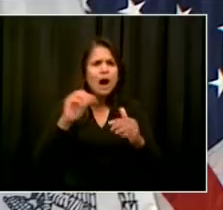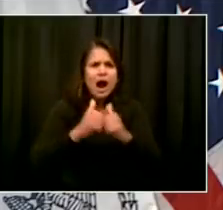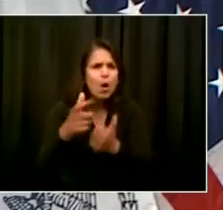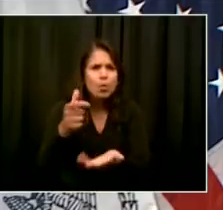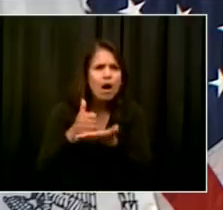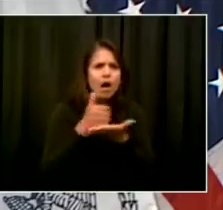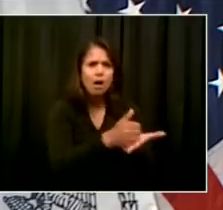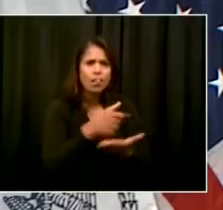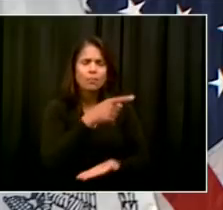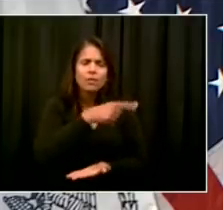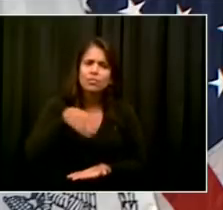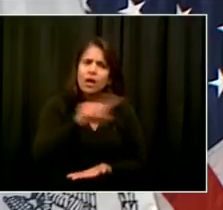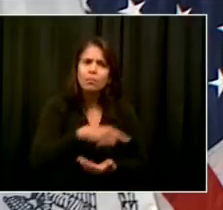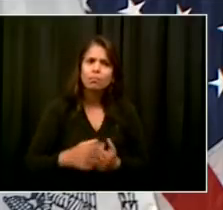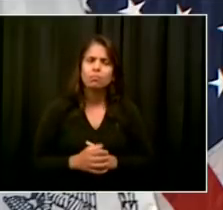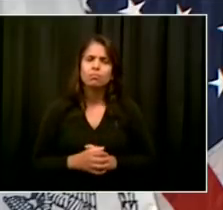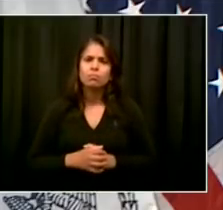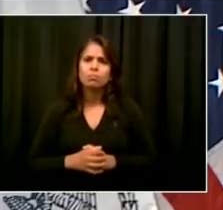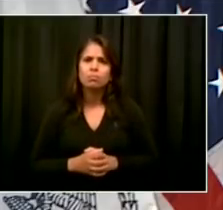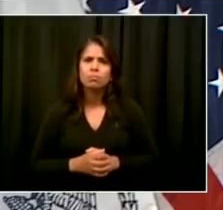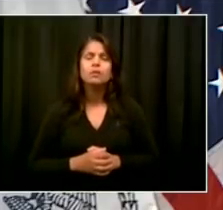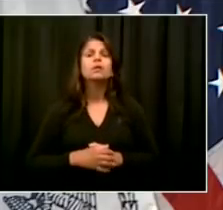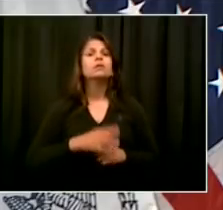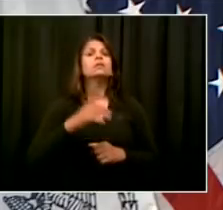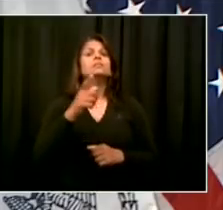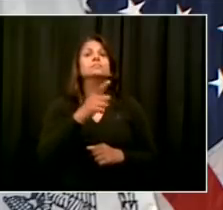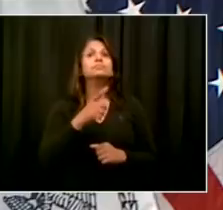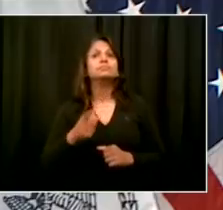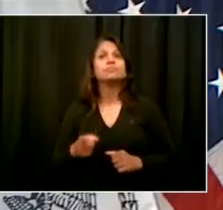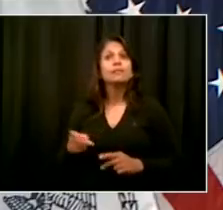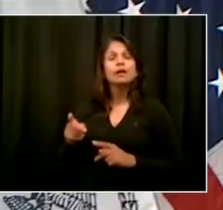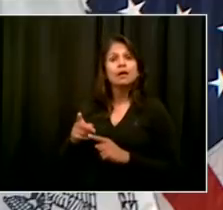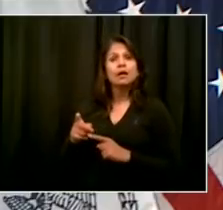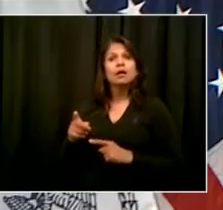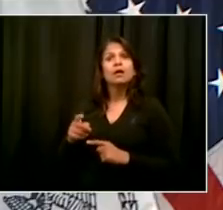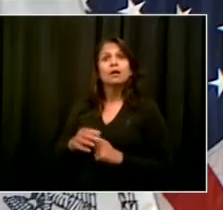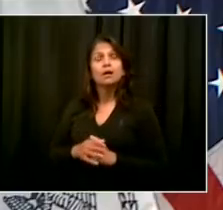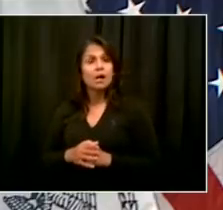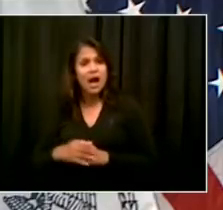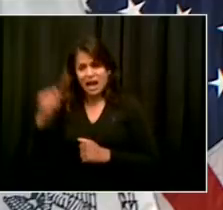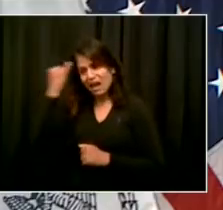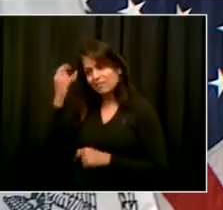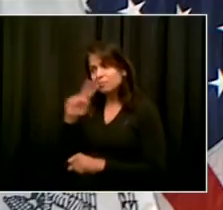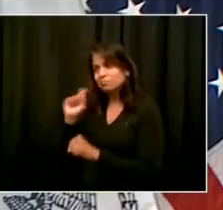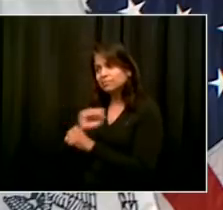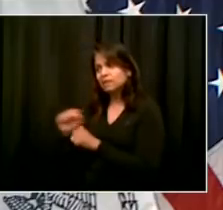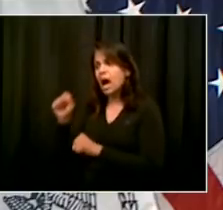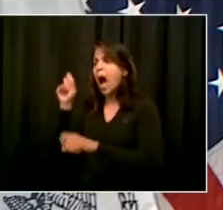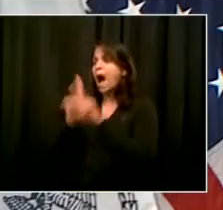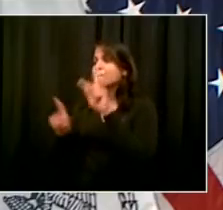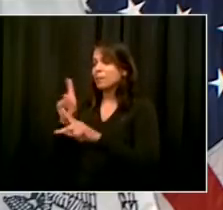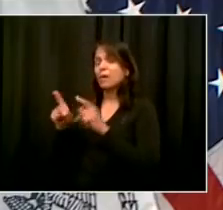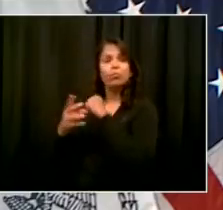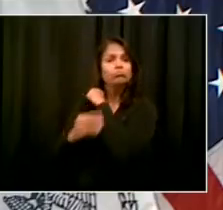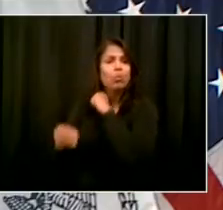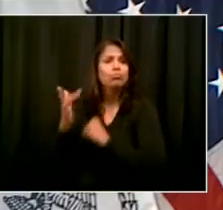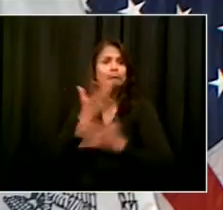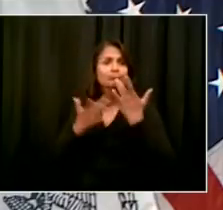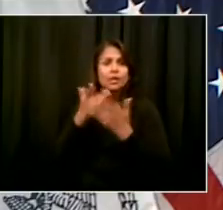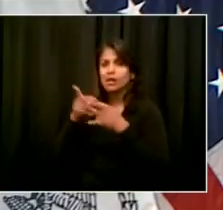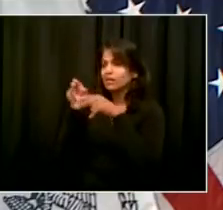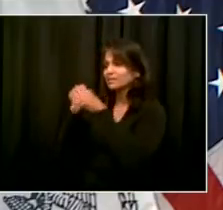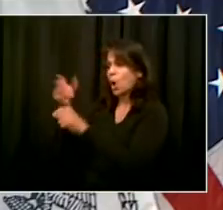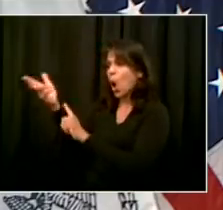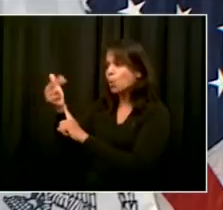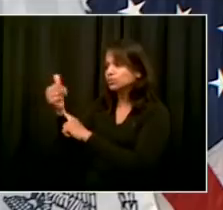in addition to people who have been physical limitations that have been moved to shelters that don't have the accommodations that they need. A